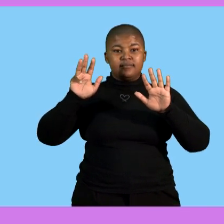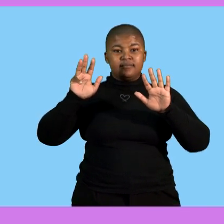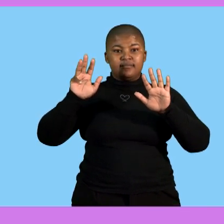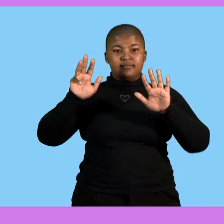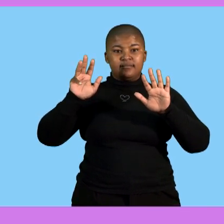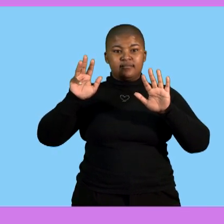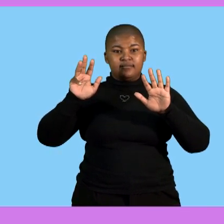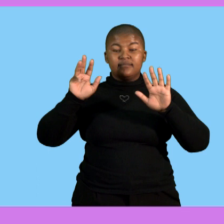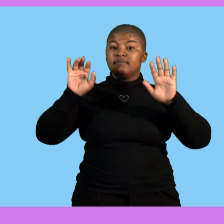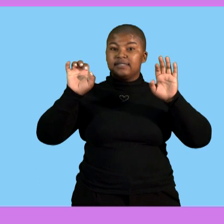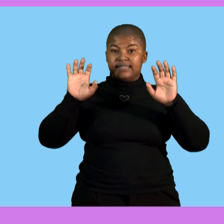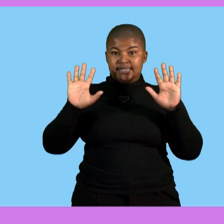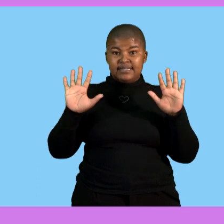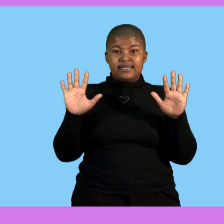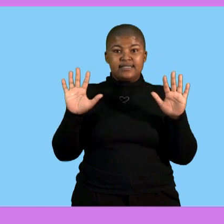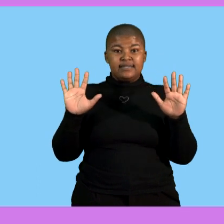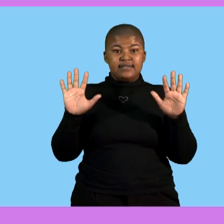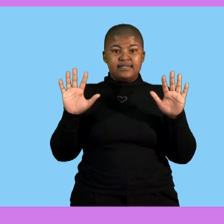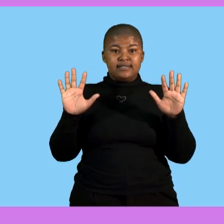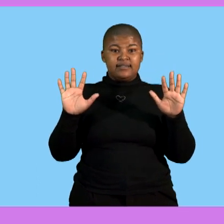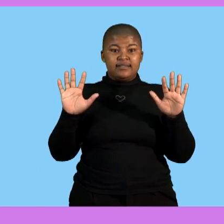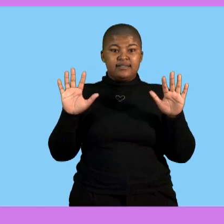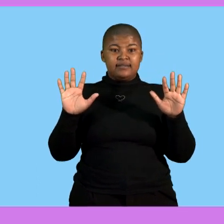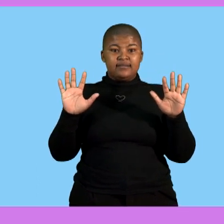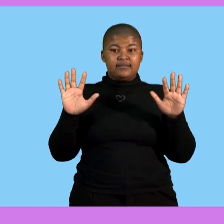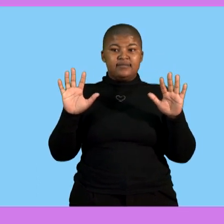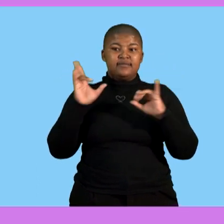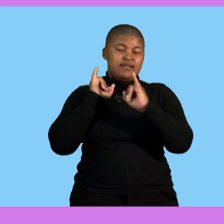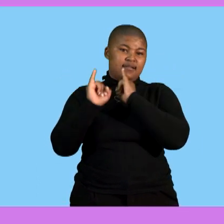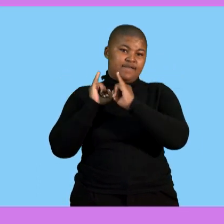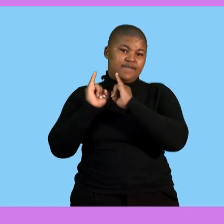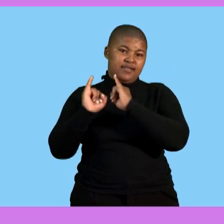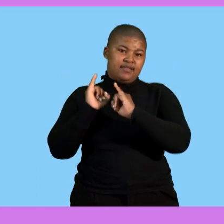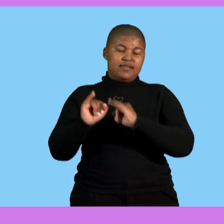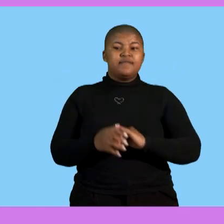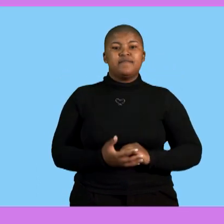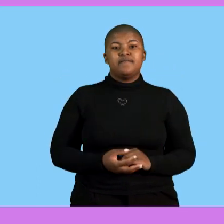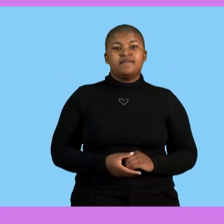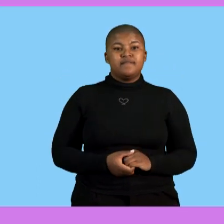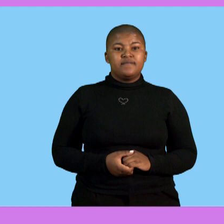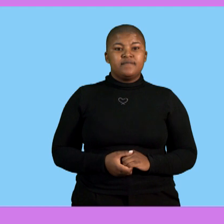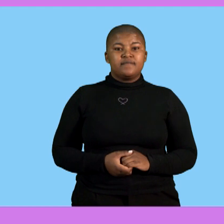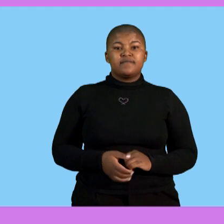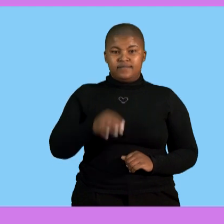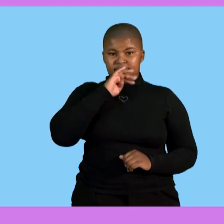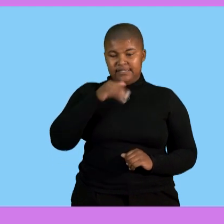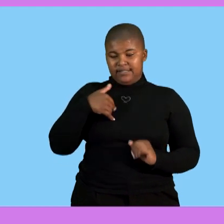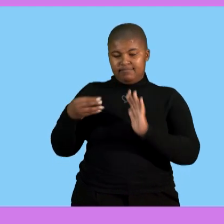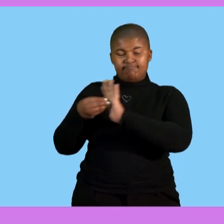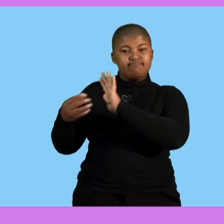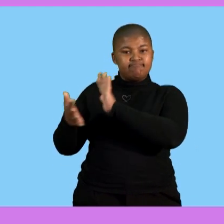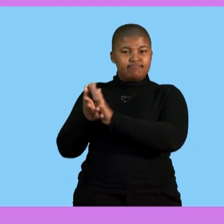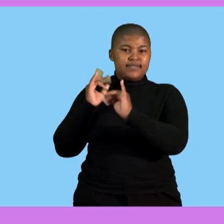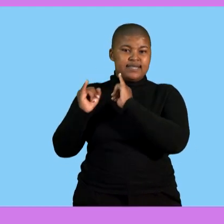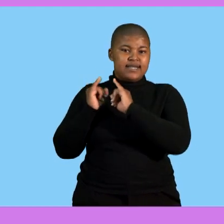nine, 10, 11. So now I write my 11 this